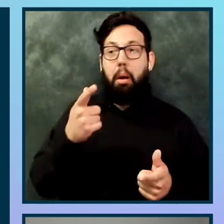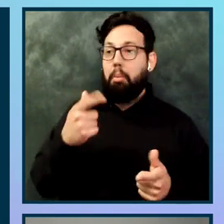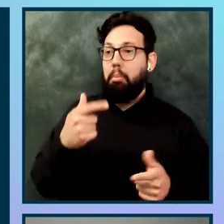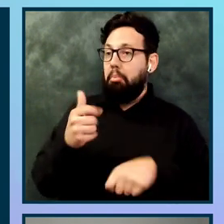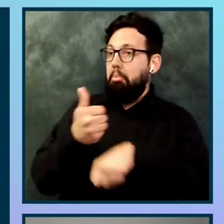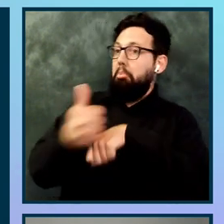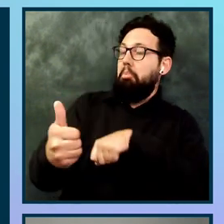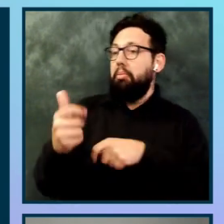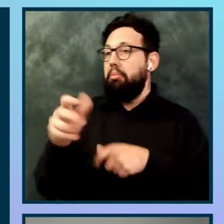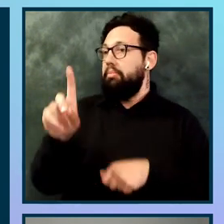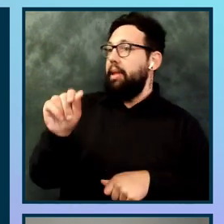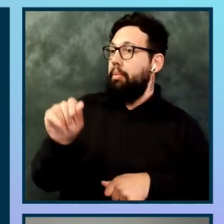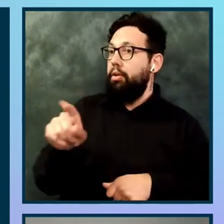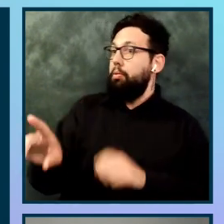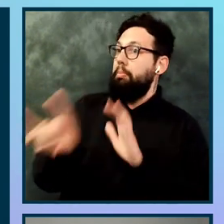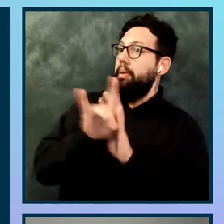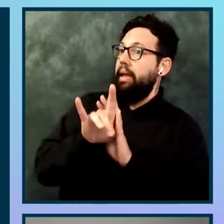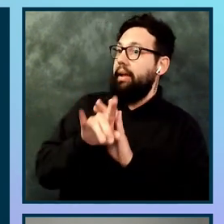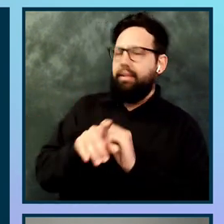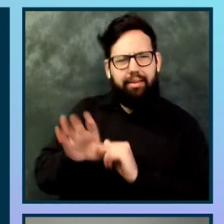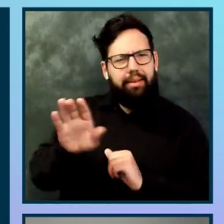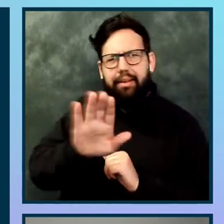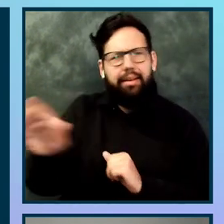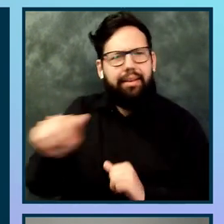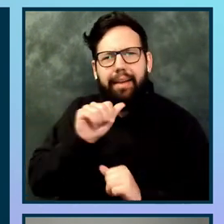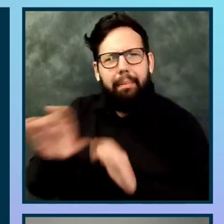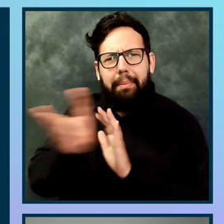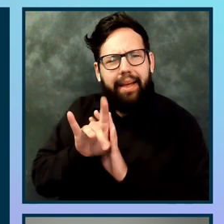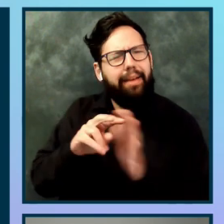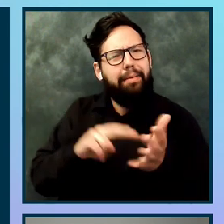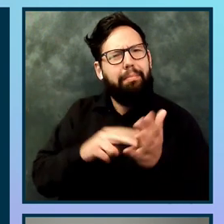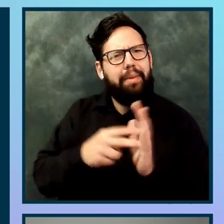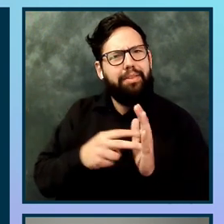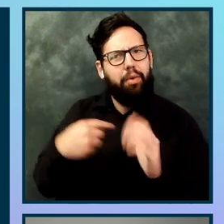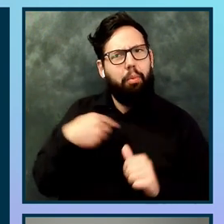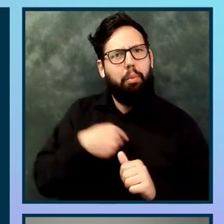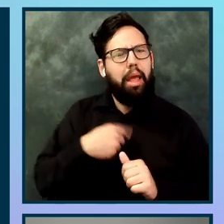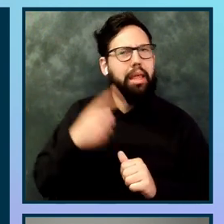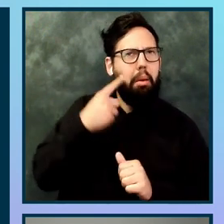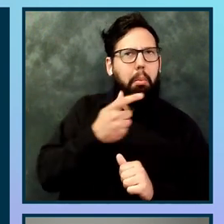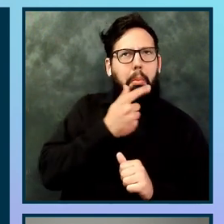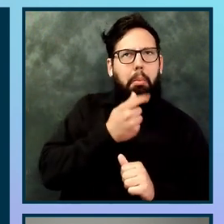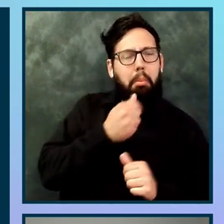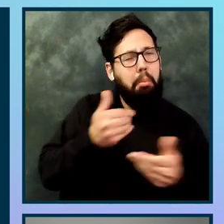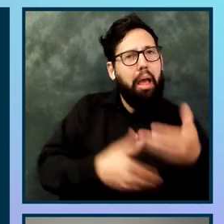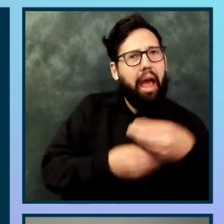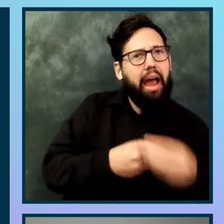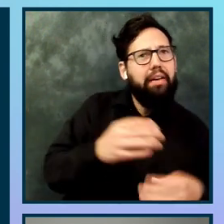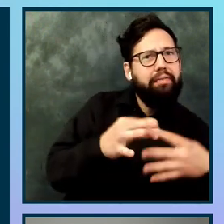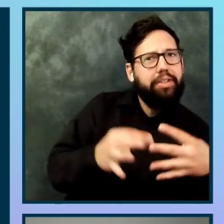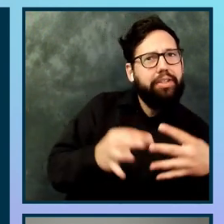accessibility in our development process. Again, from the very beginning, so development means